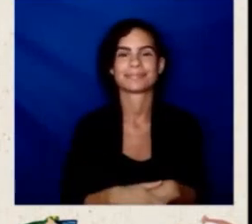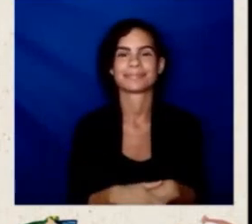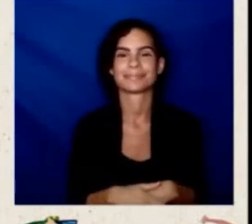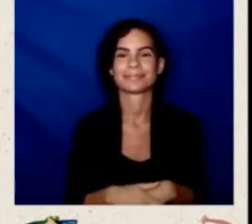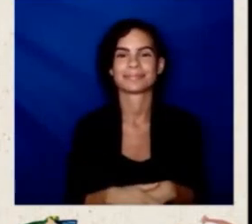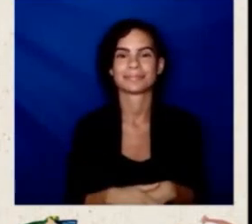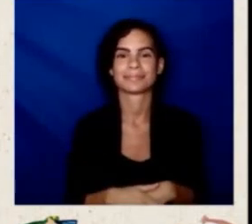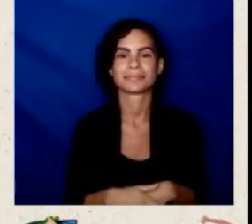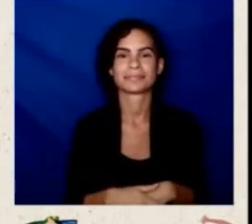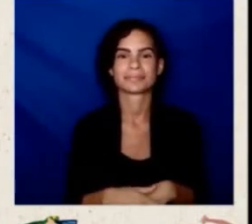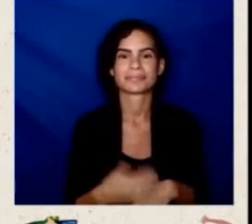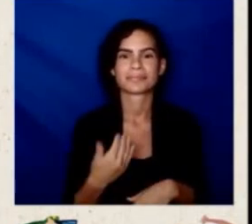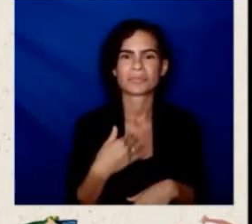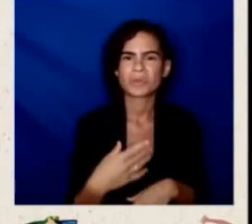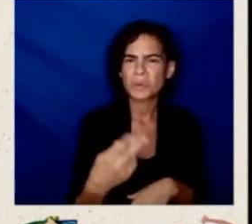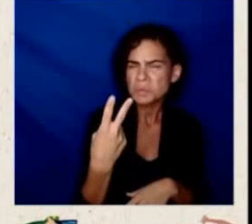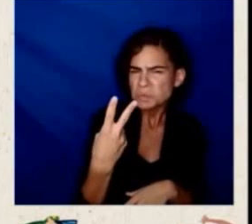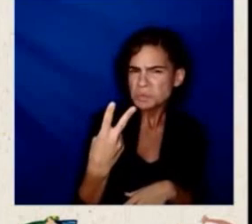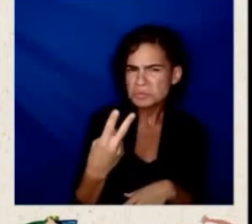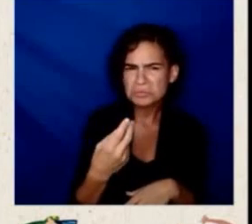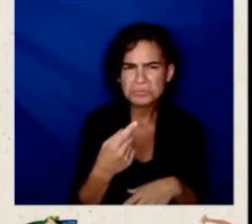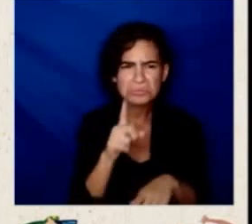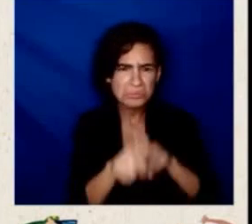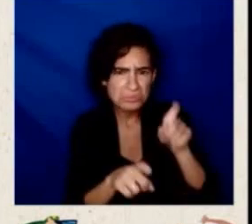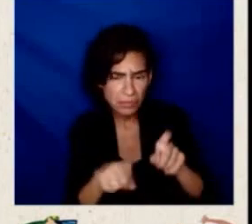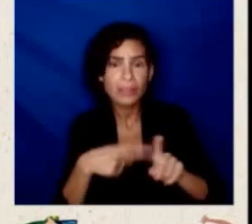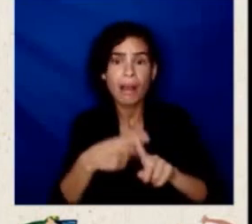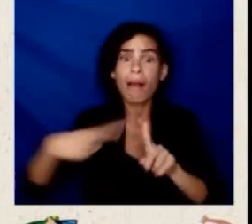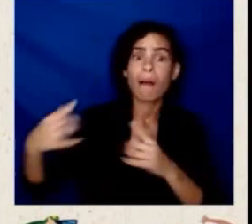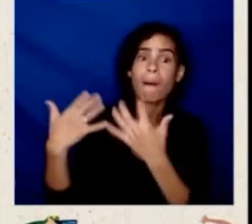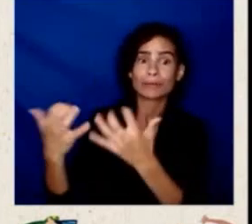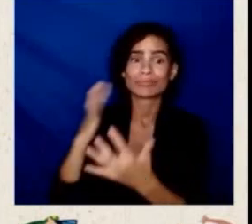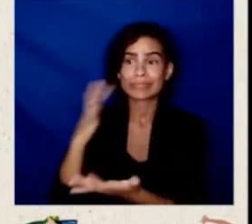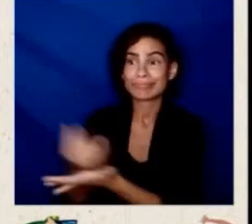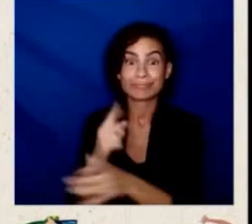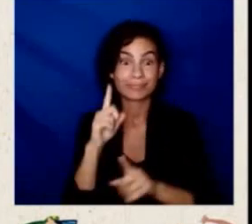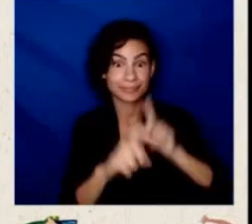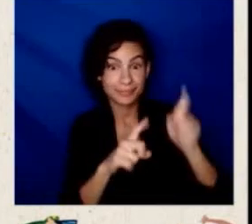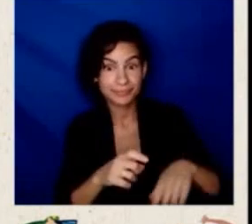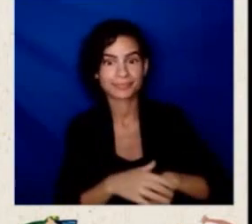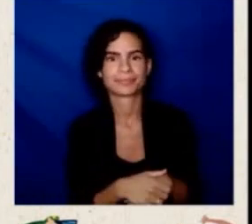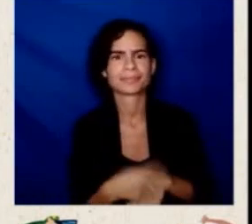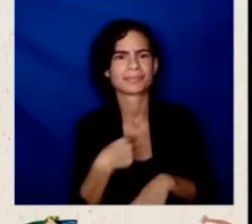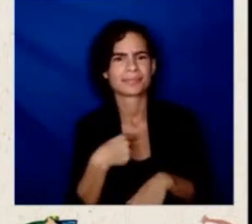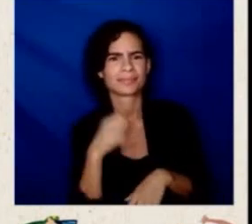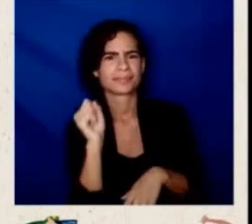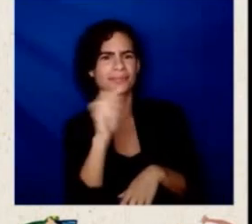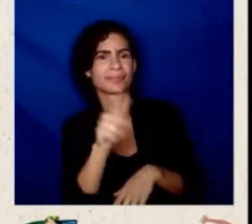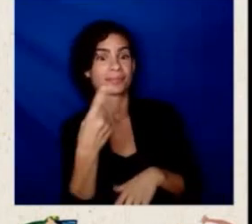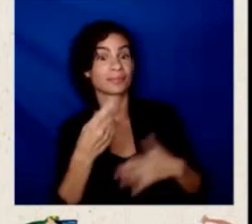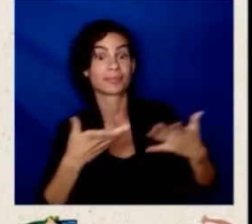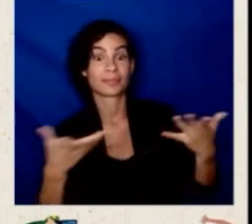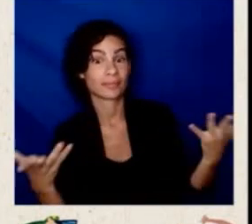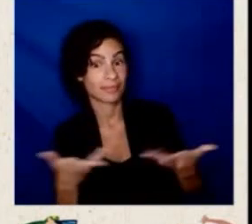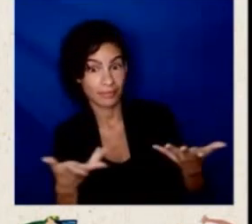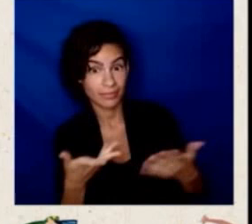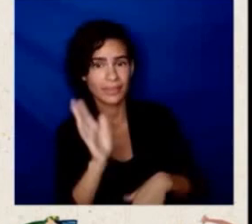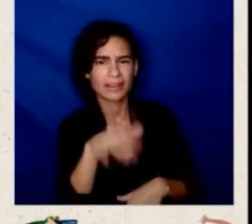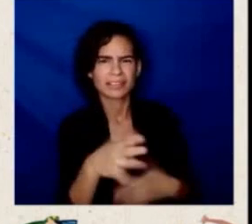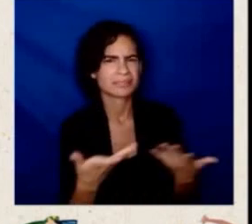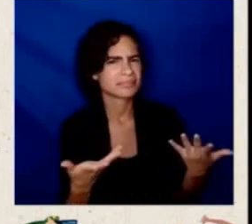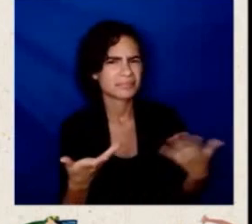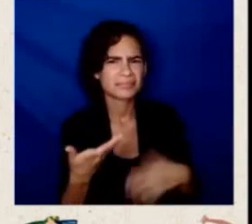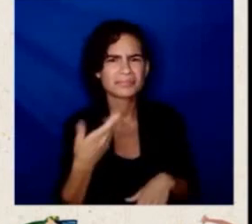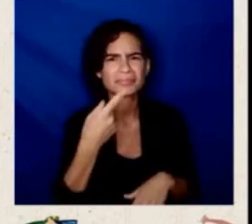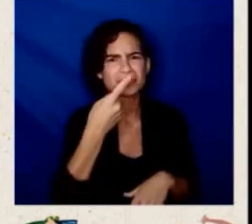for more questions. So, my first question is, tell me about how your career journey